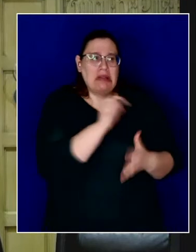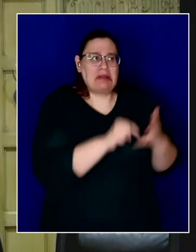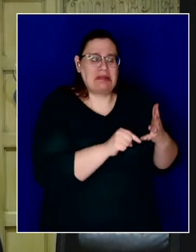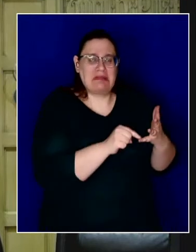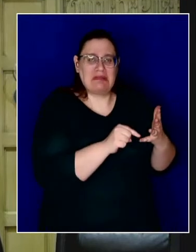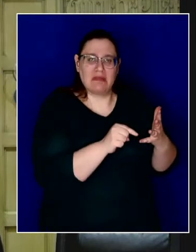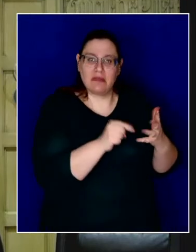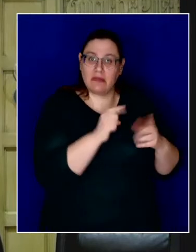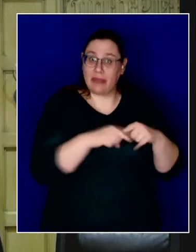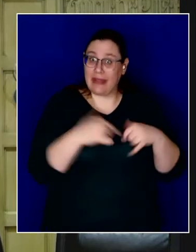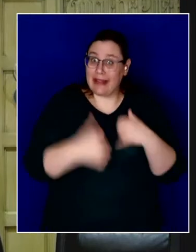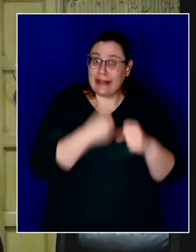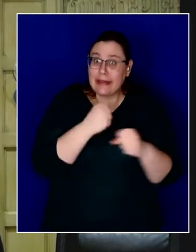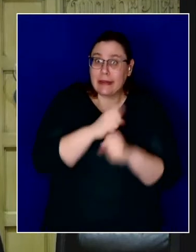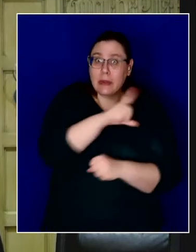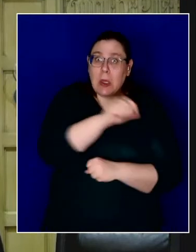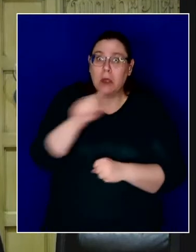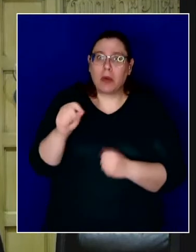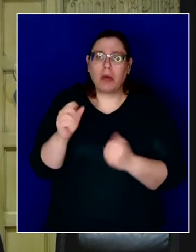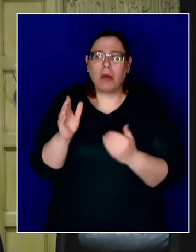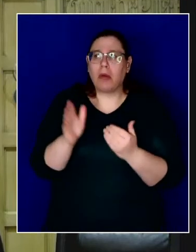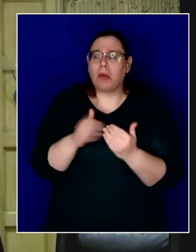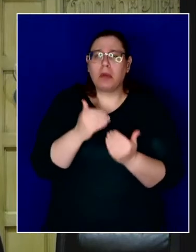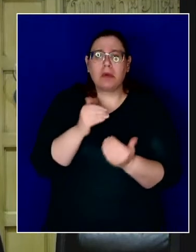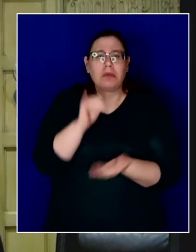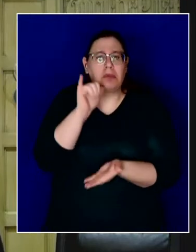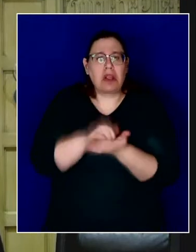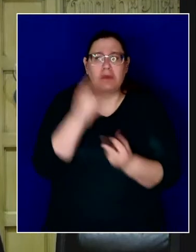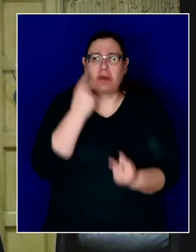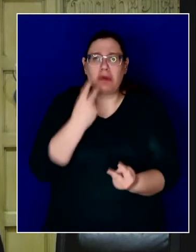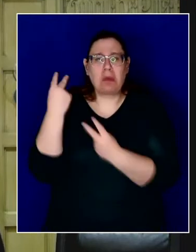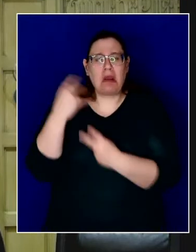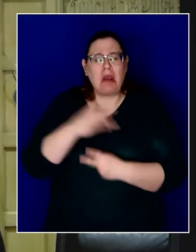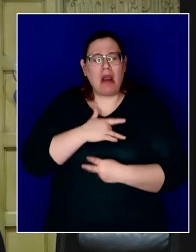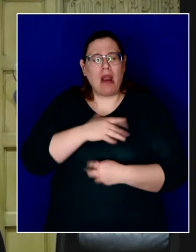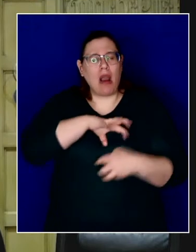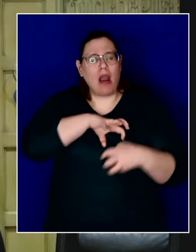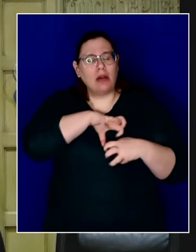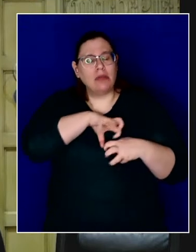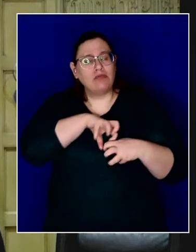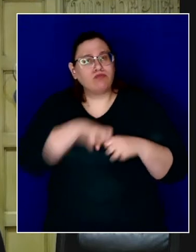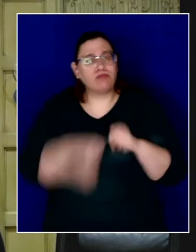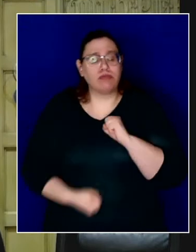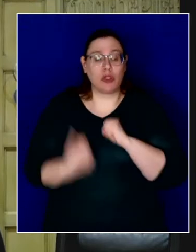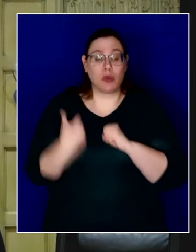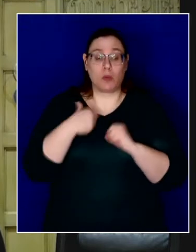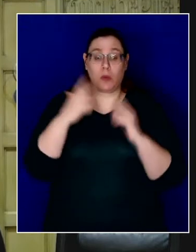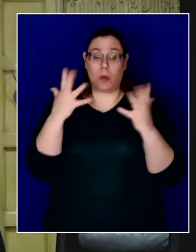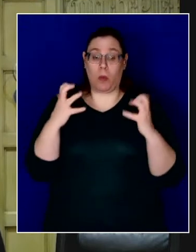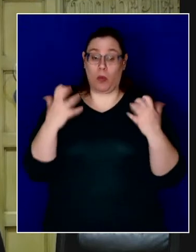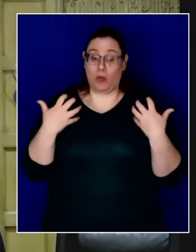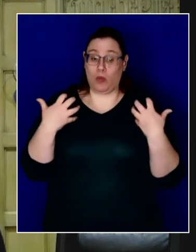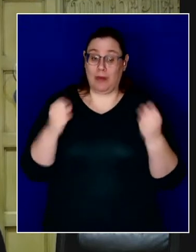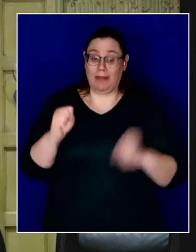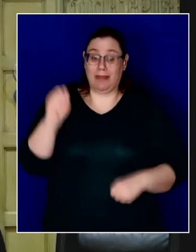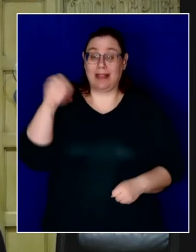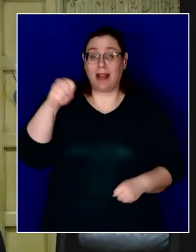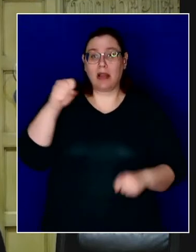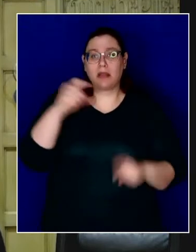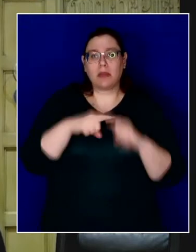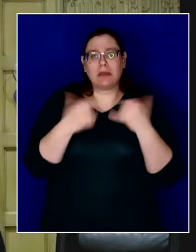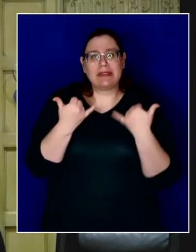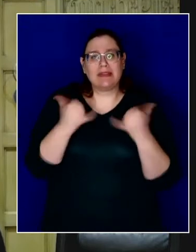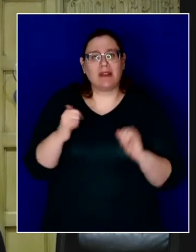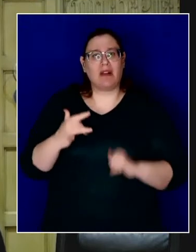year, it's almost too painful to look backwards, because while we hold on to the hope of healing, we still stand in the suffering